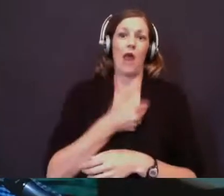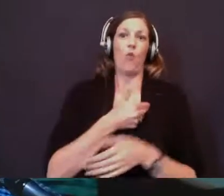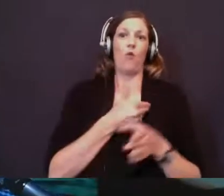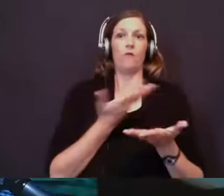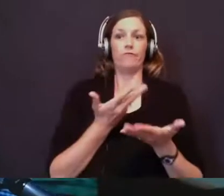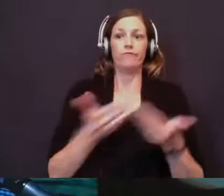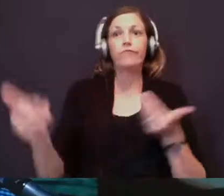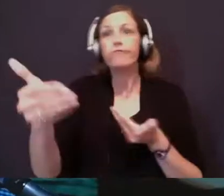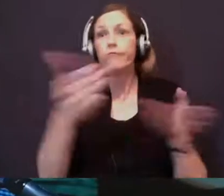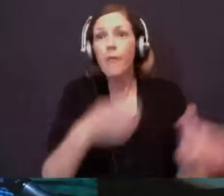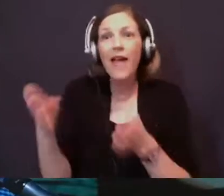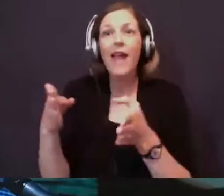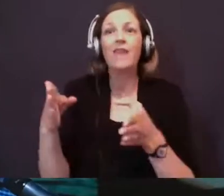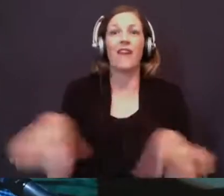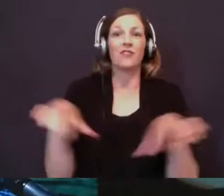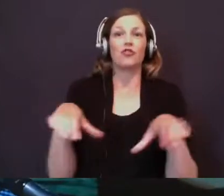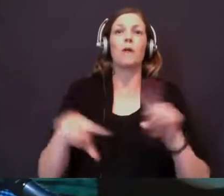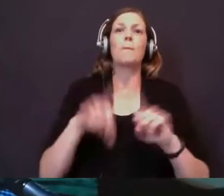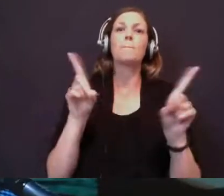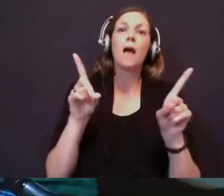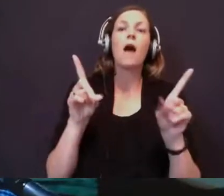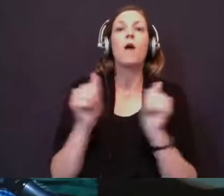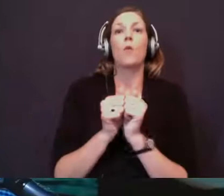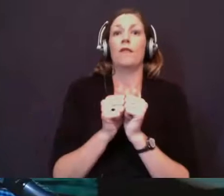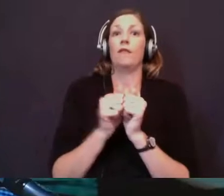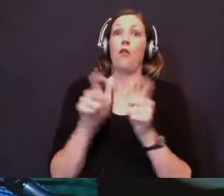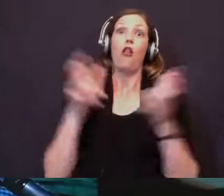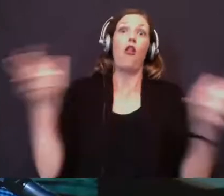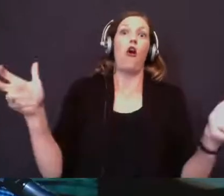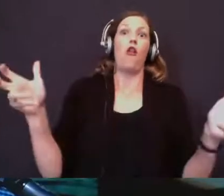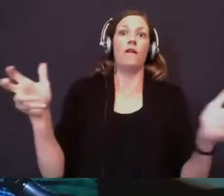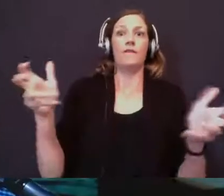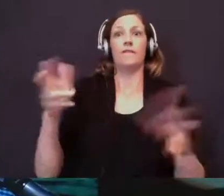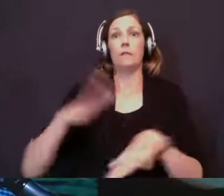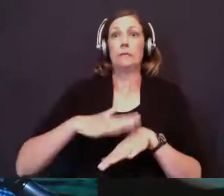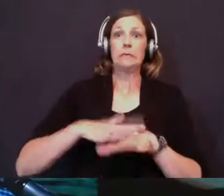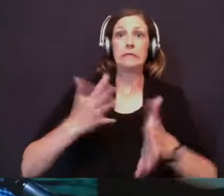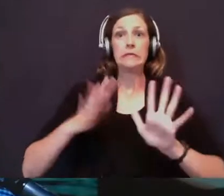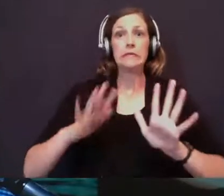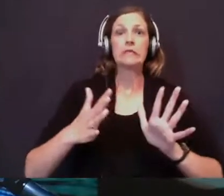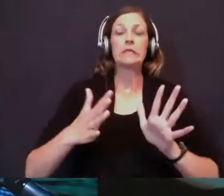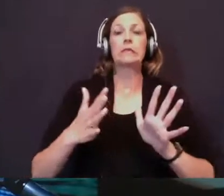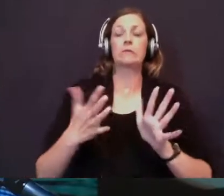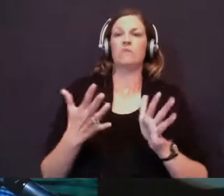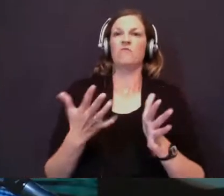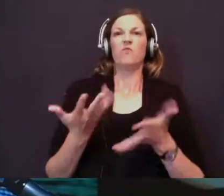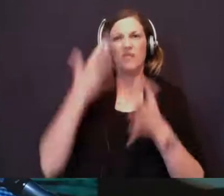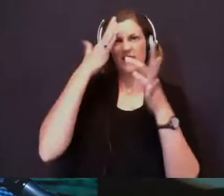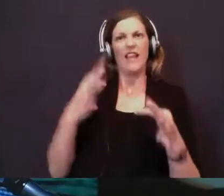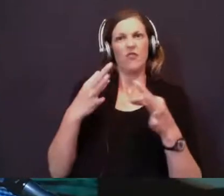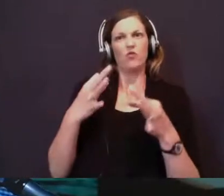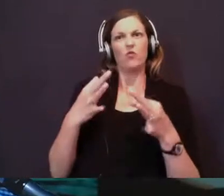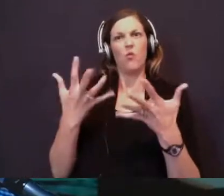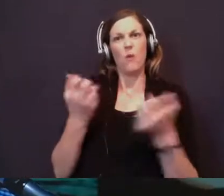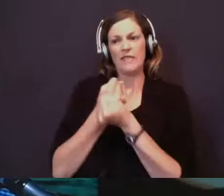action will be as a church. But out of abundance of precaution, we decided to stay in vain with what we've been saying, to be safe,